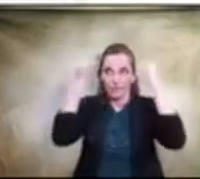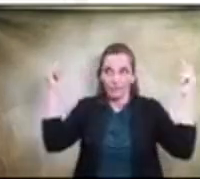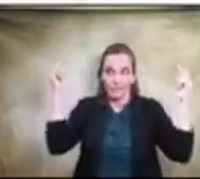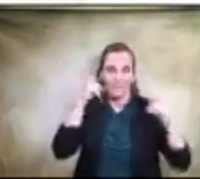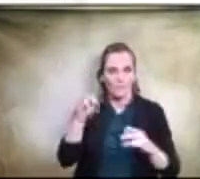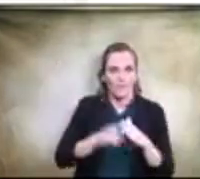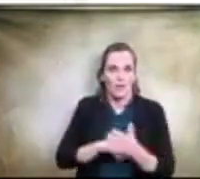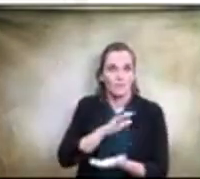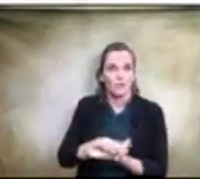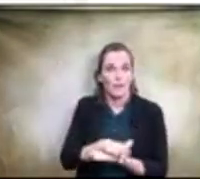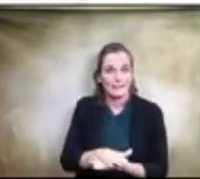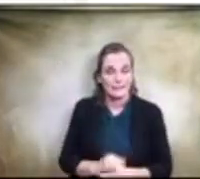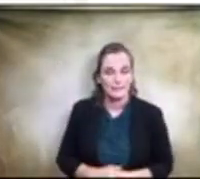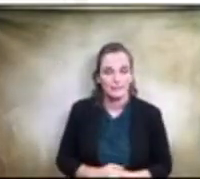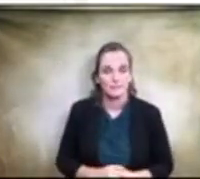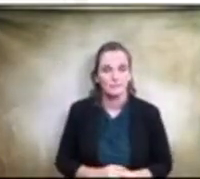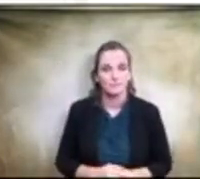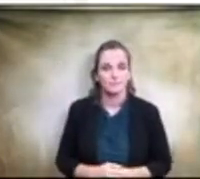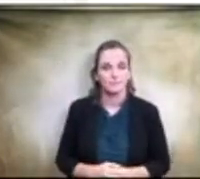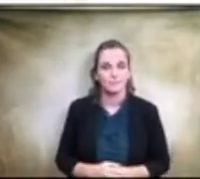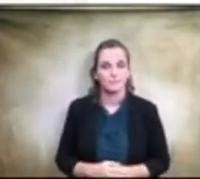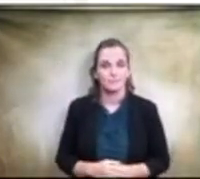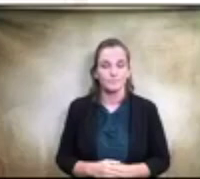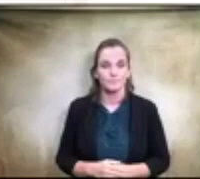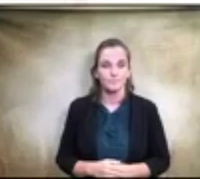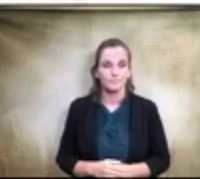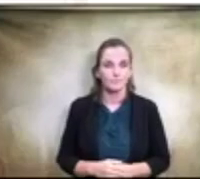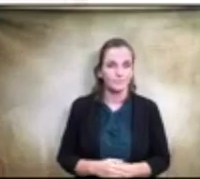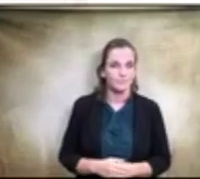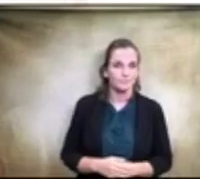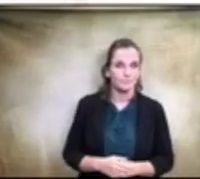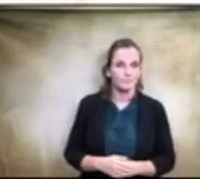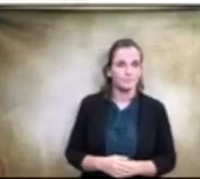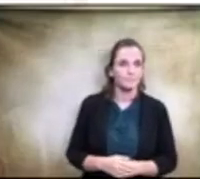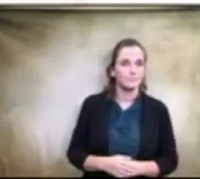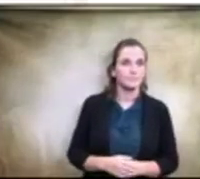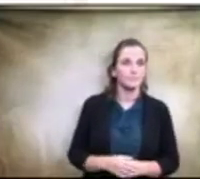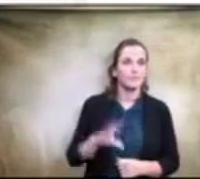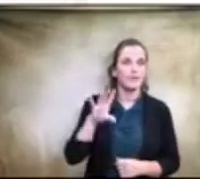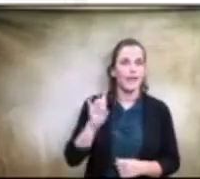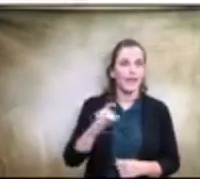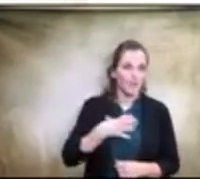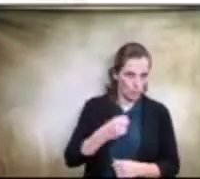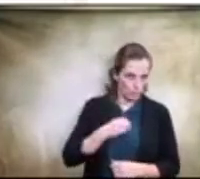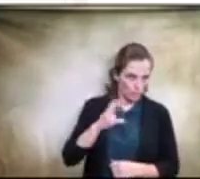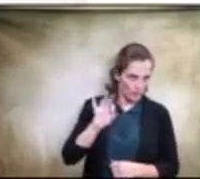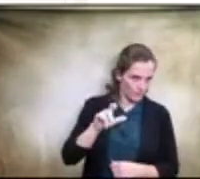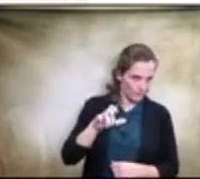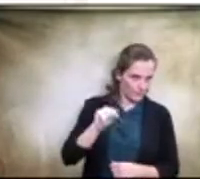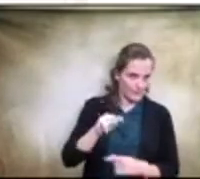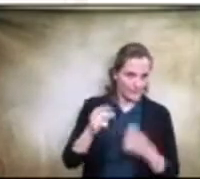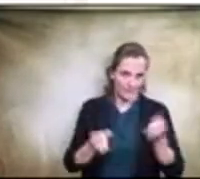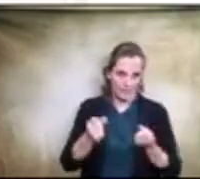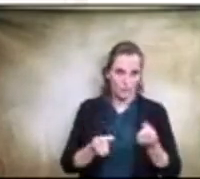We have eight white fleet vehicles, which is five for transportation and three for truancy specialists.